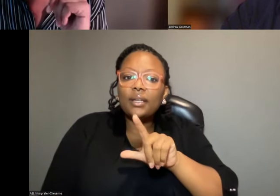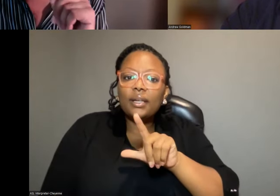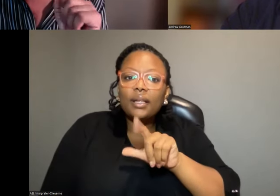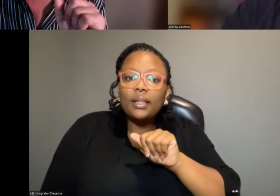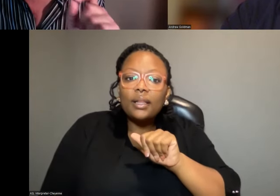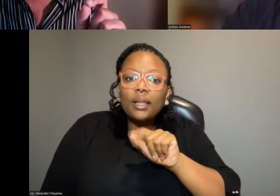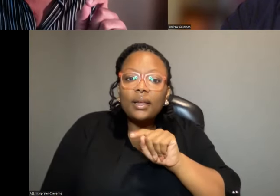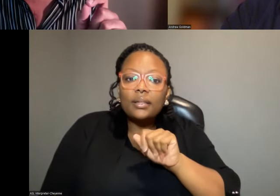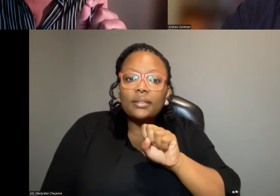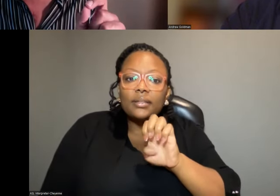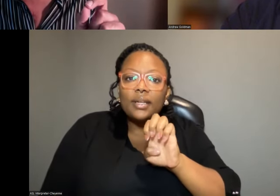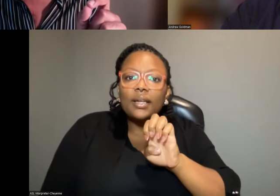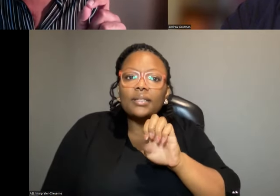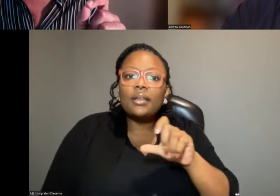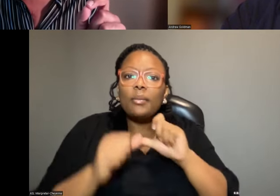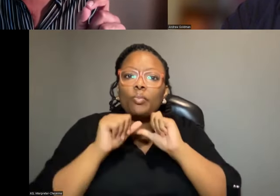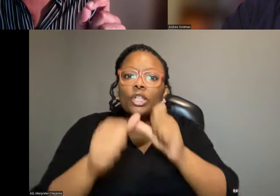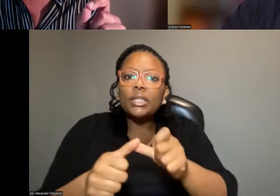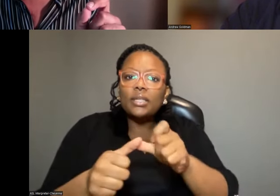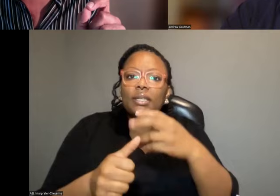I'm sorry, I'm a little bit confused.